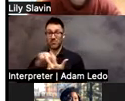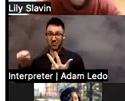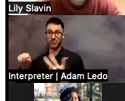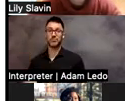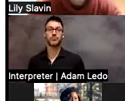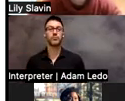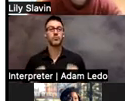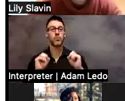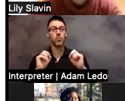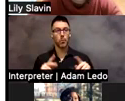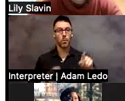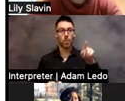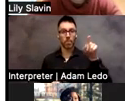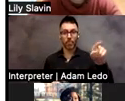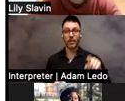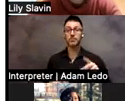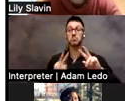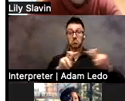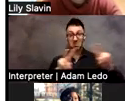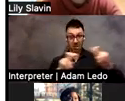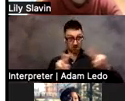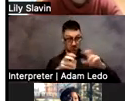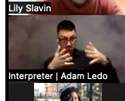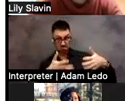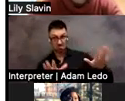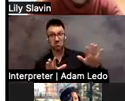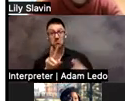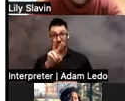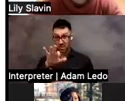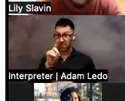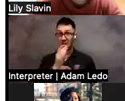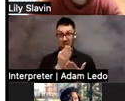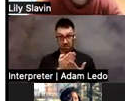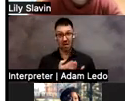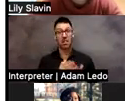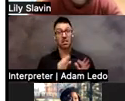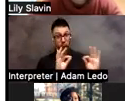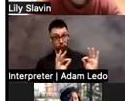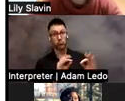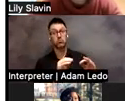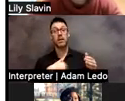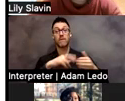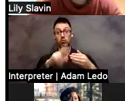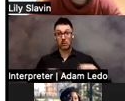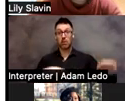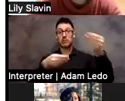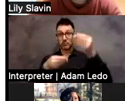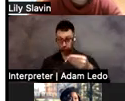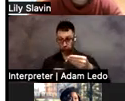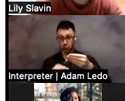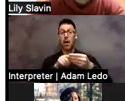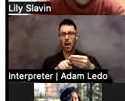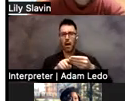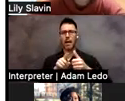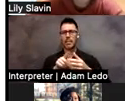So then you have your assessment, you use a valid assessment, you have your results, and then you're looking at where